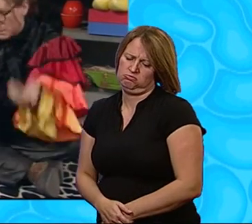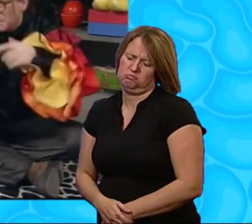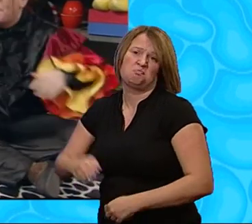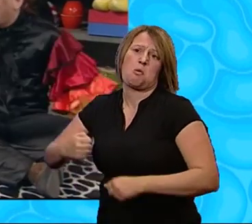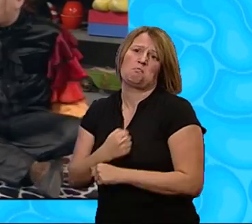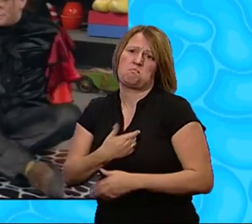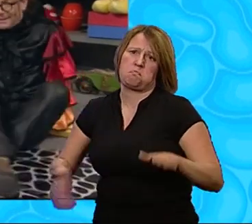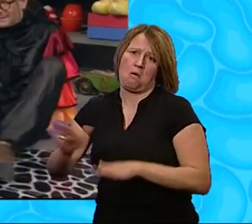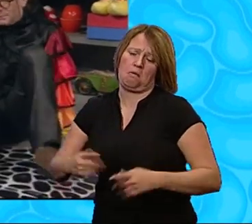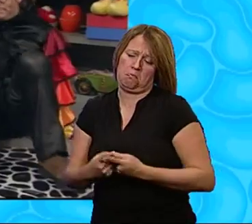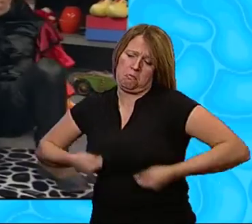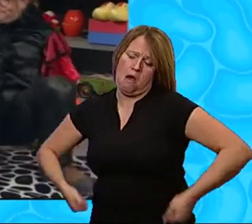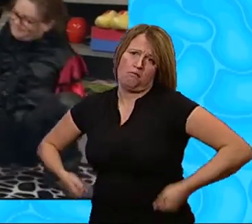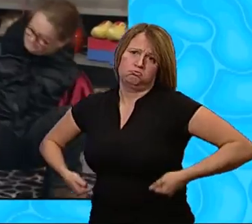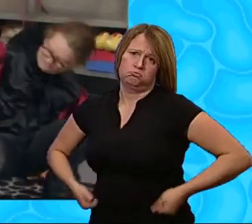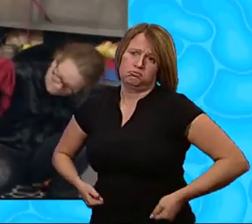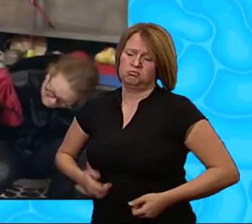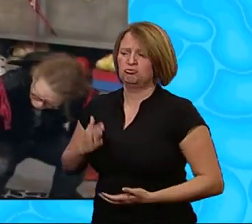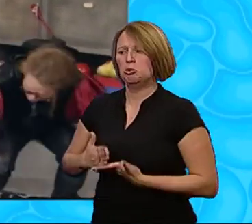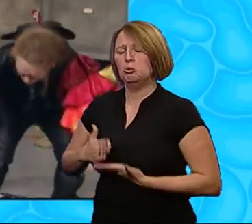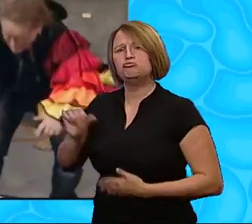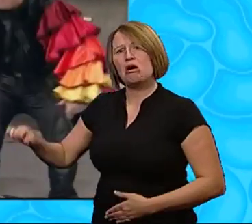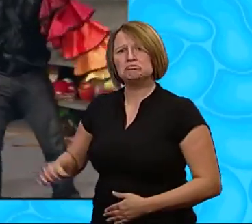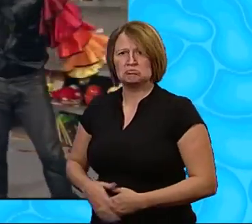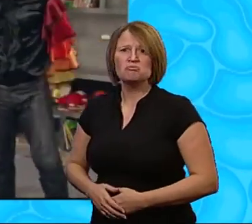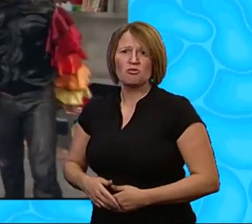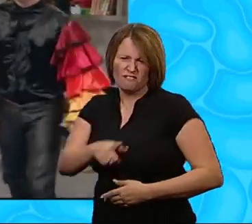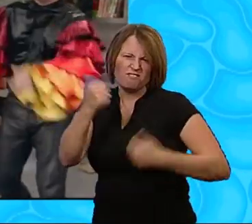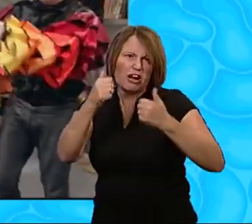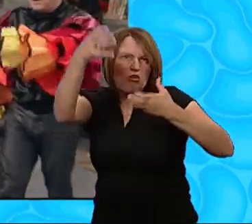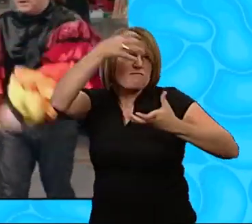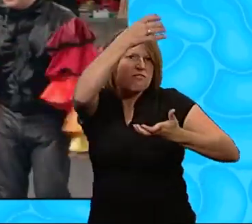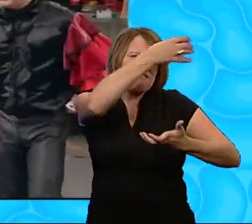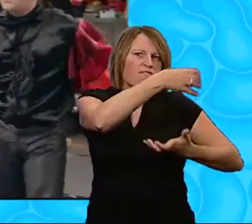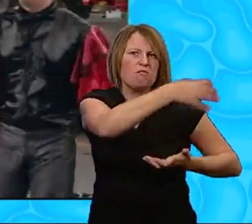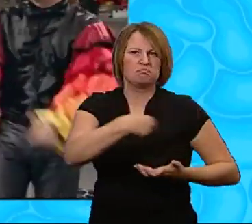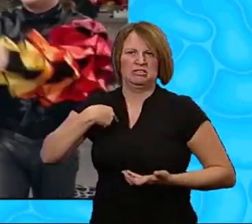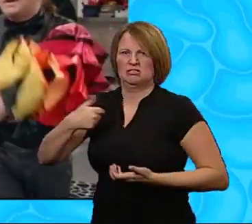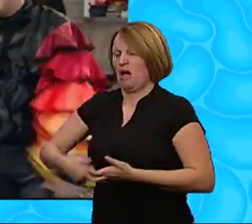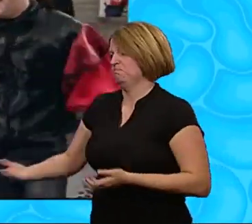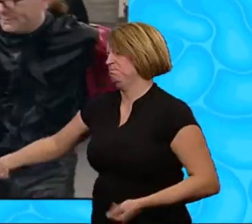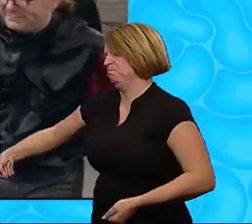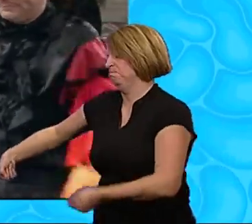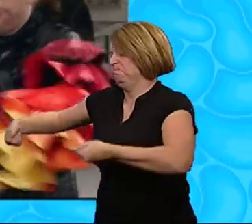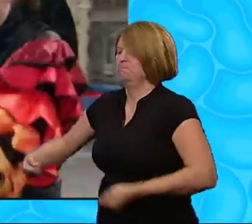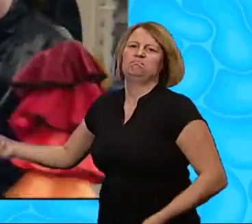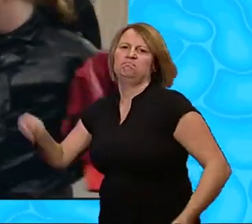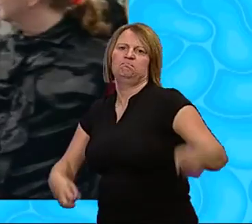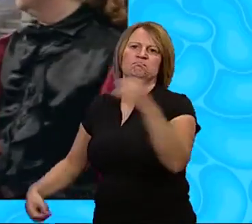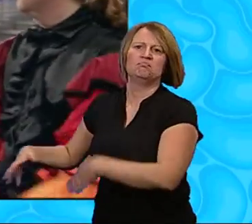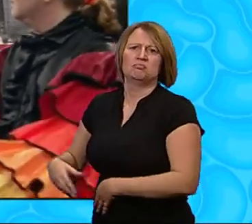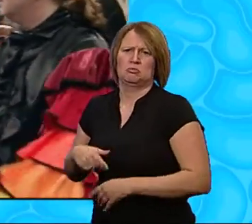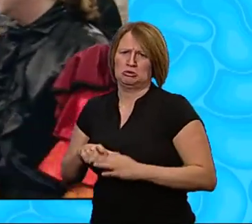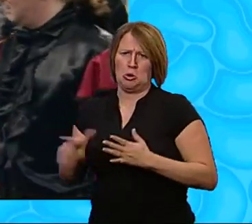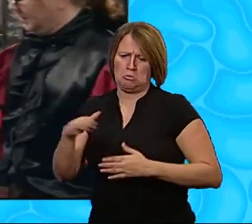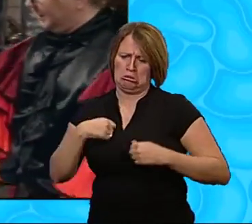Suppose we'd better pack our things, come on Suppose we'd better hide I'll tell you what You finish off the filing and I'll get the suitcases out Oh, Melvin, what